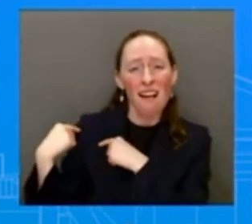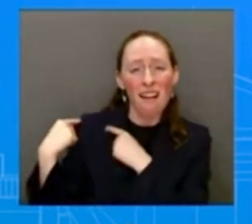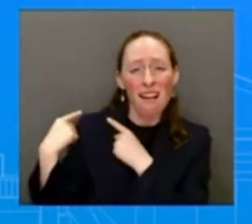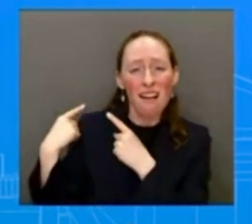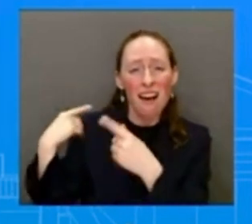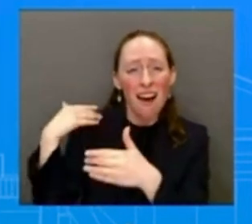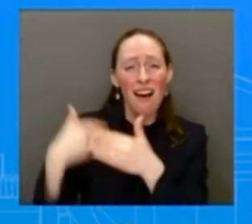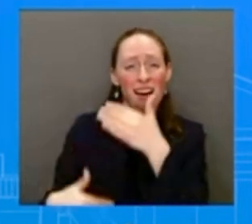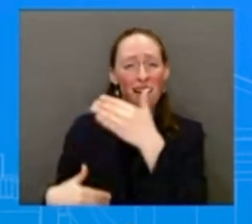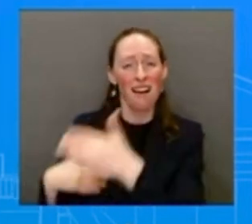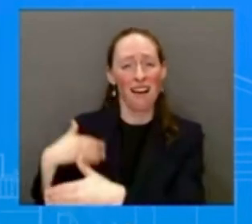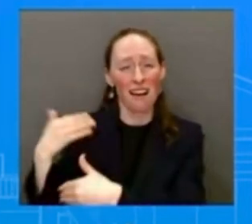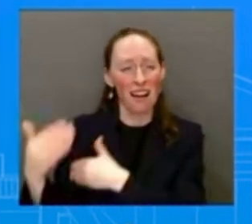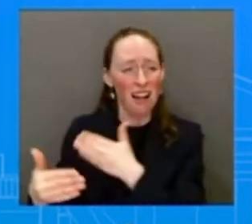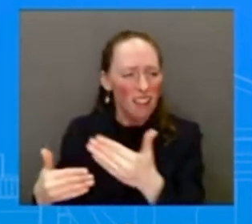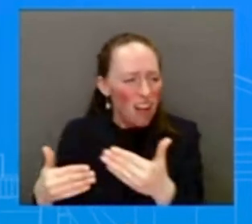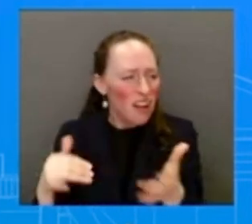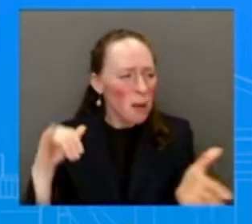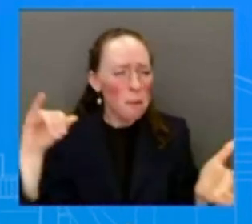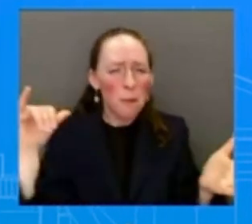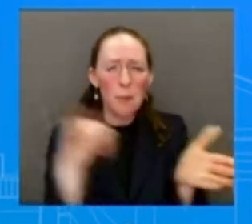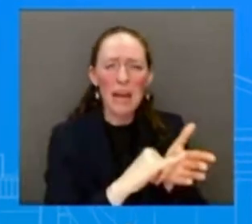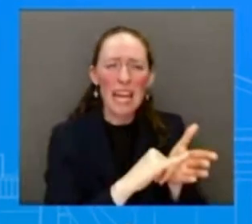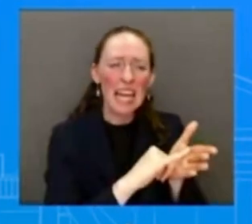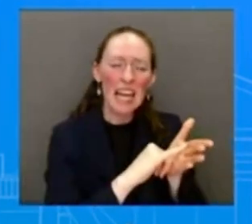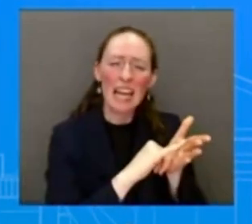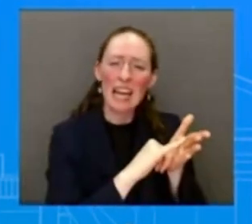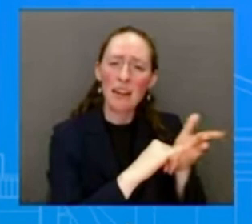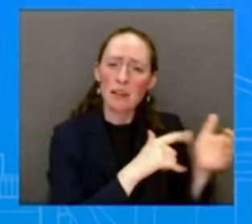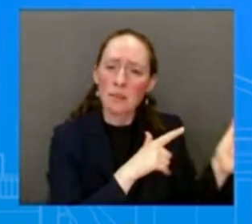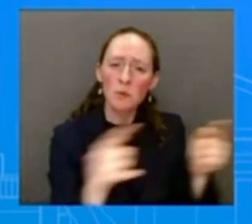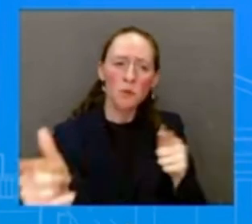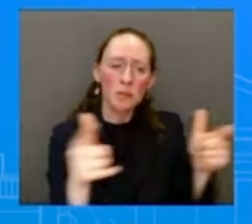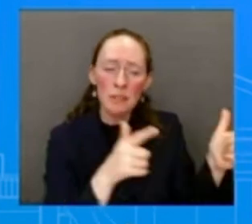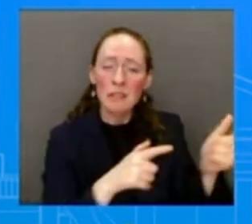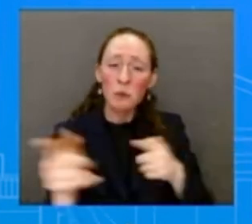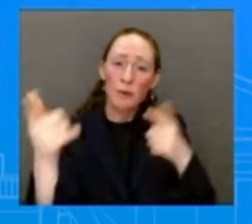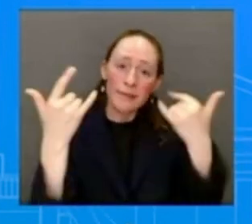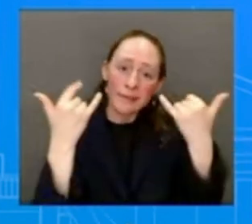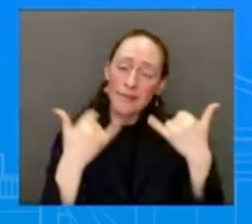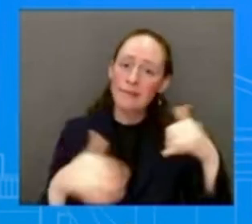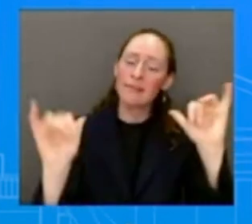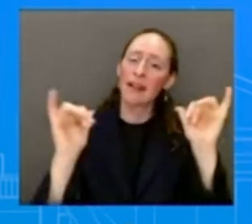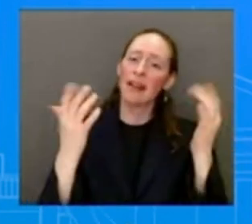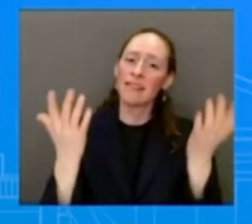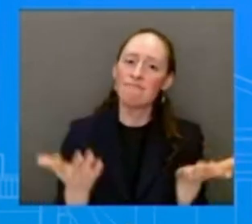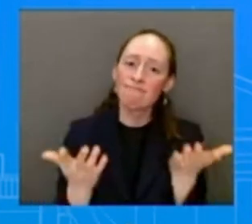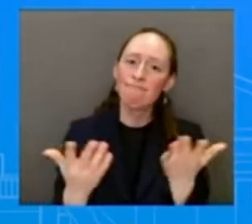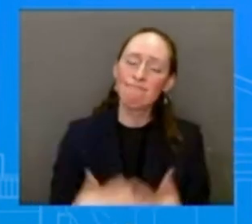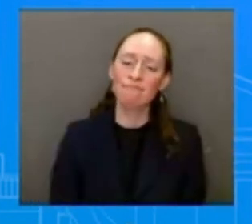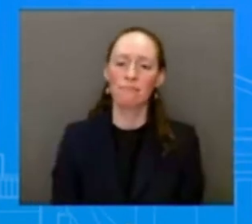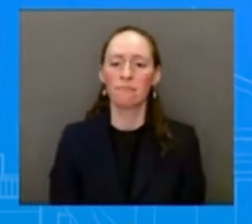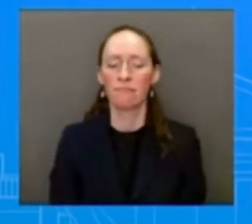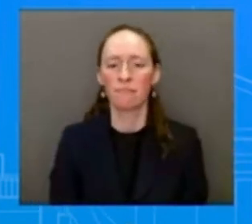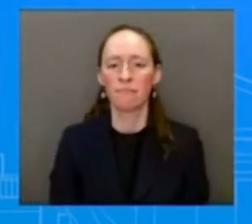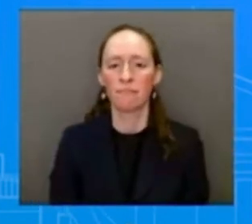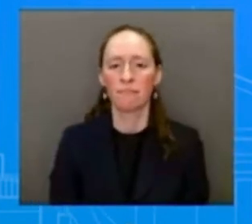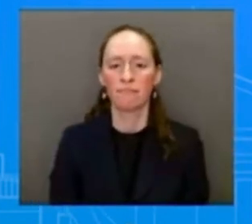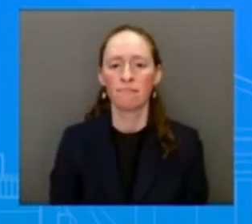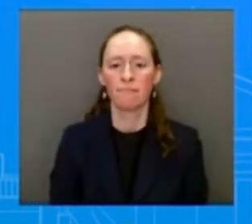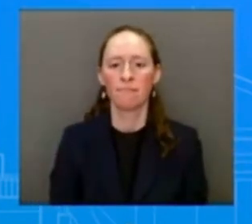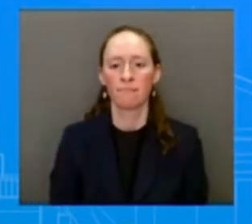I don't have the data in front of me on what the president's executive action has been able to do. Clearly, those are actions that